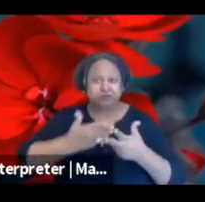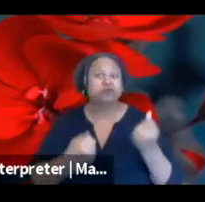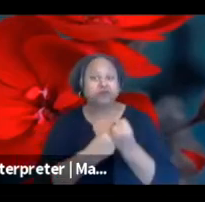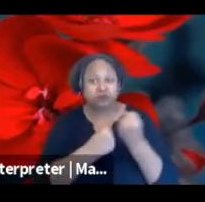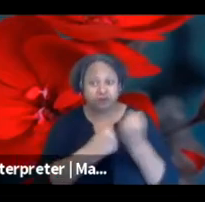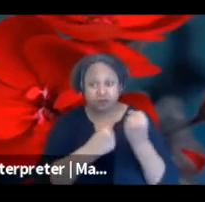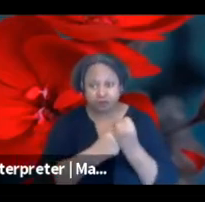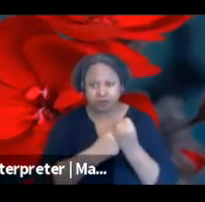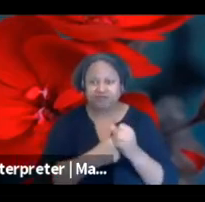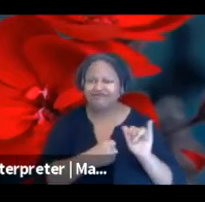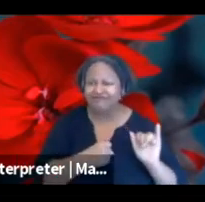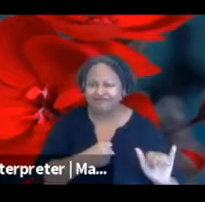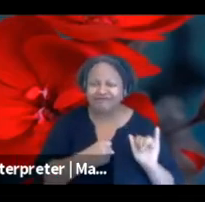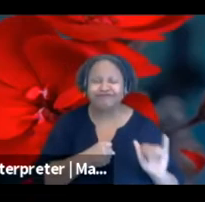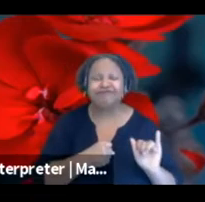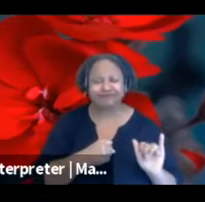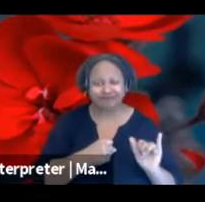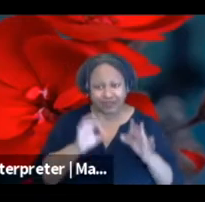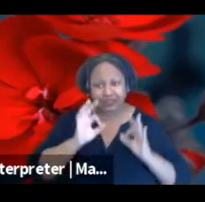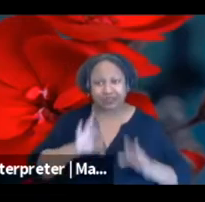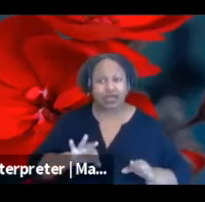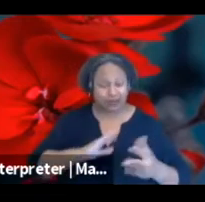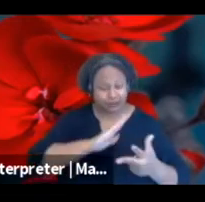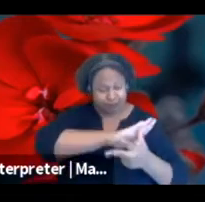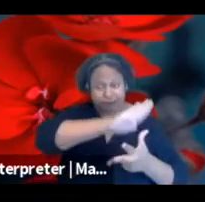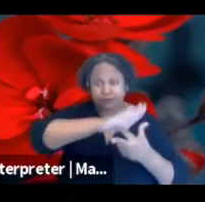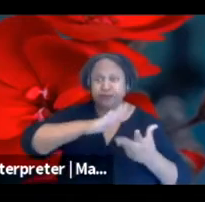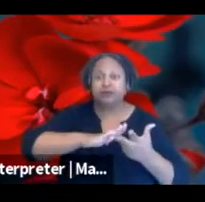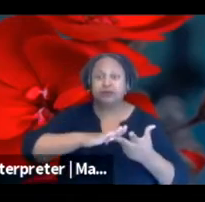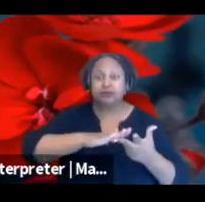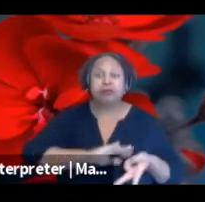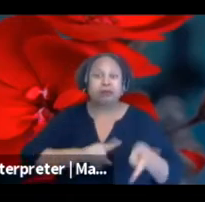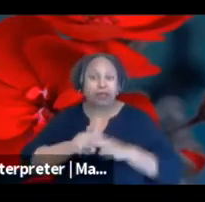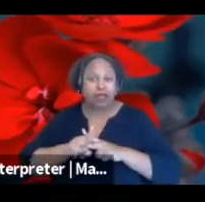some areas that we focused on when it came to developing the design.